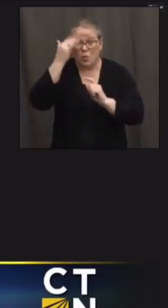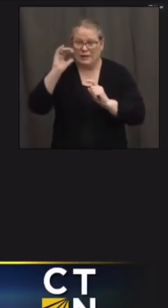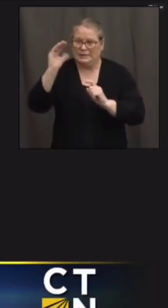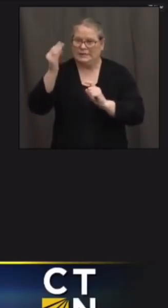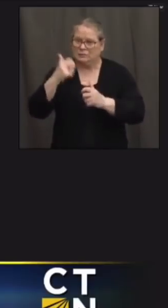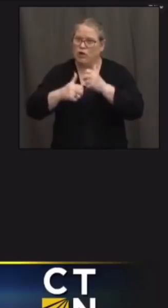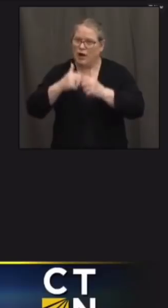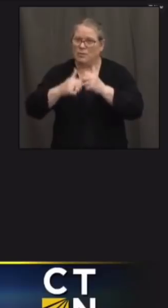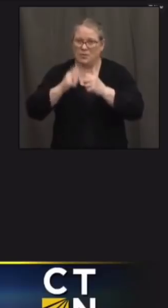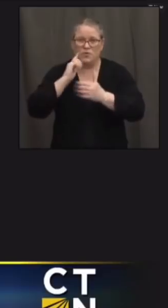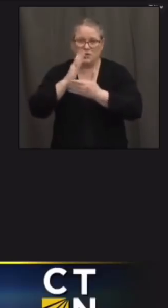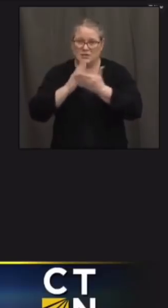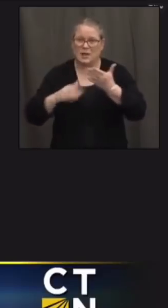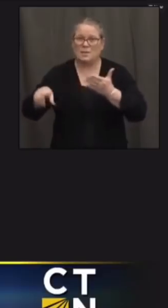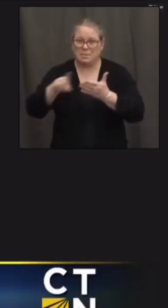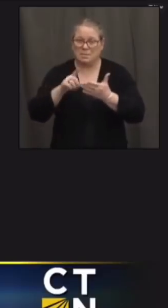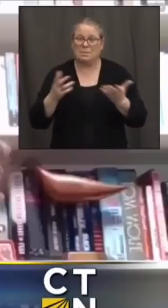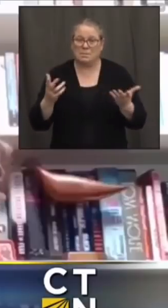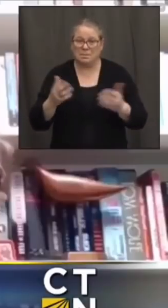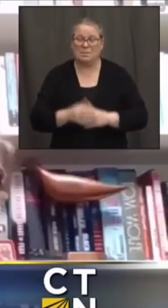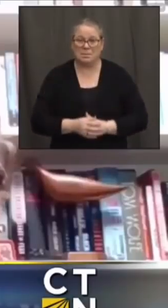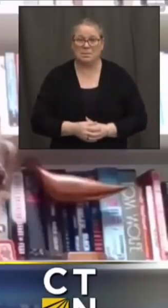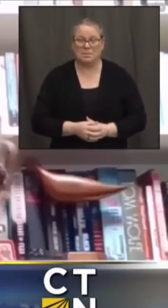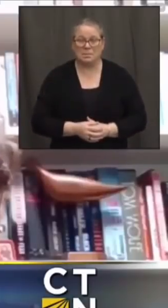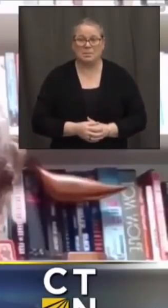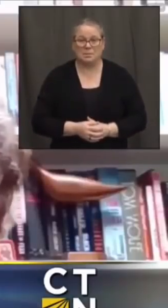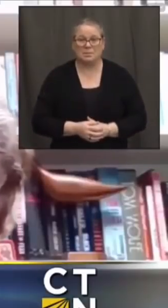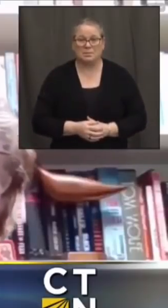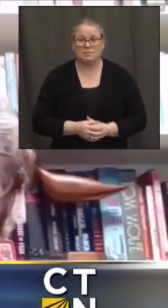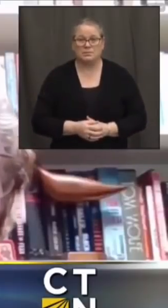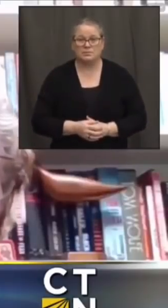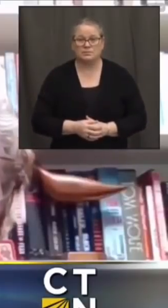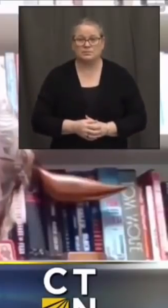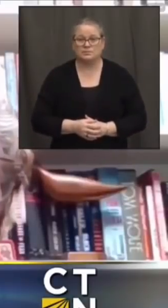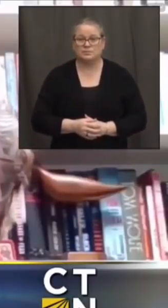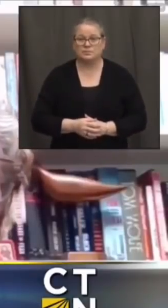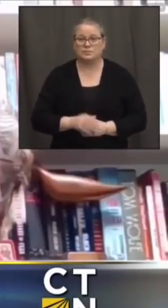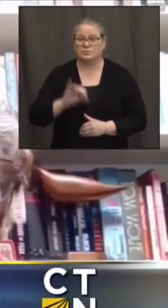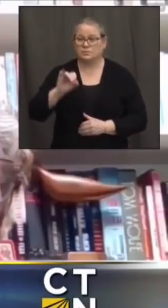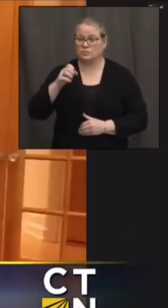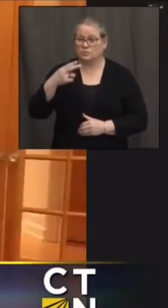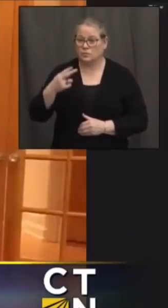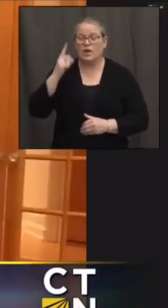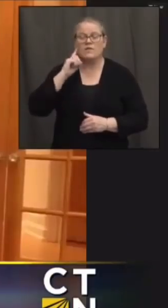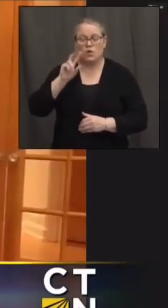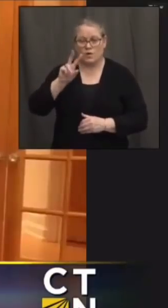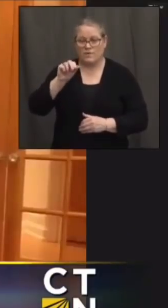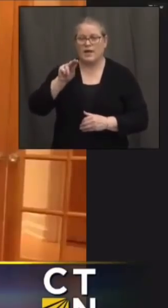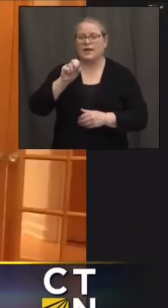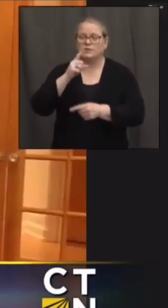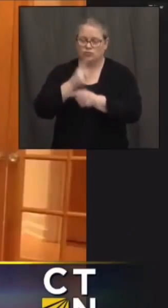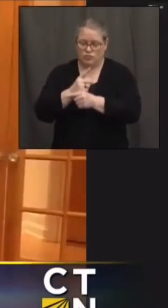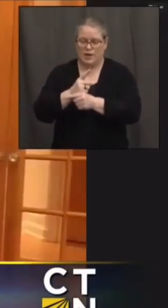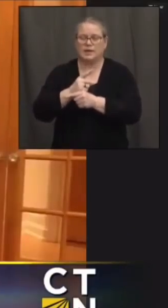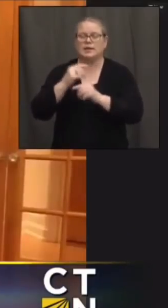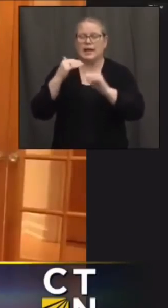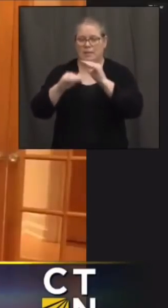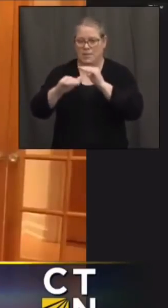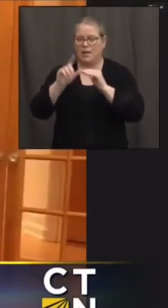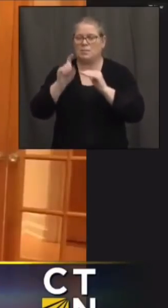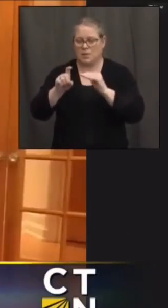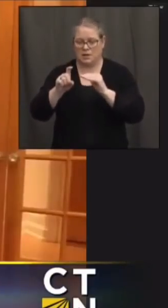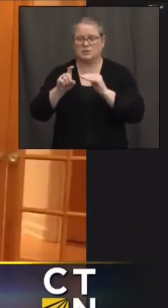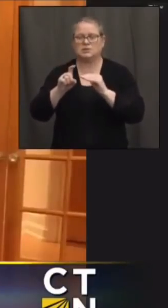hassle for some uh providers well certainly for for vams it's true you do need an email address to be able to